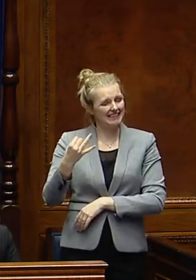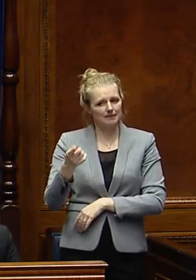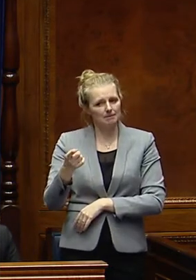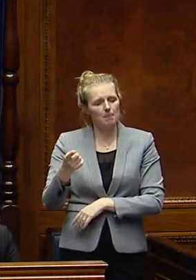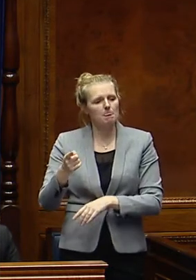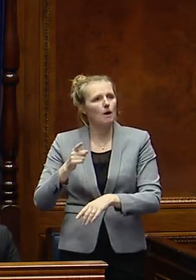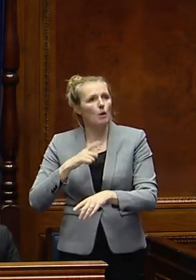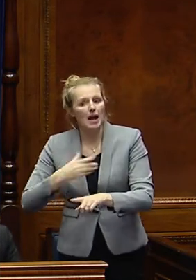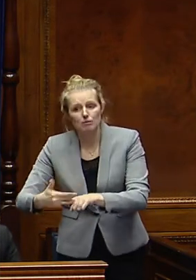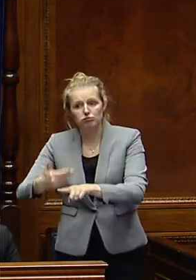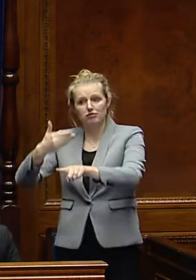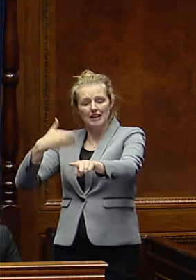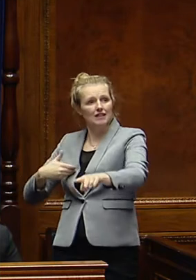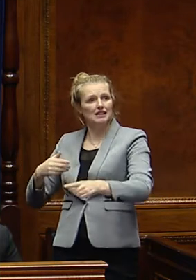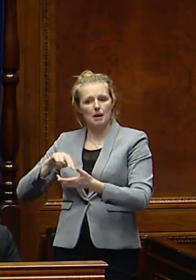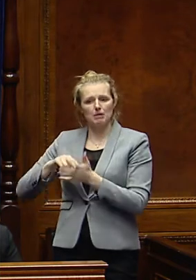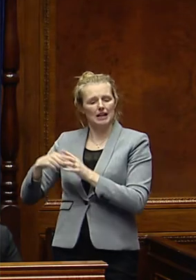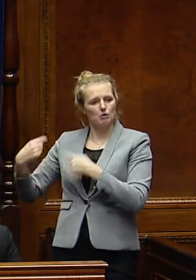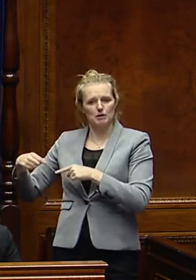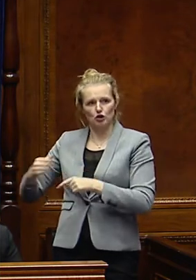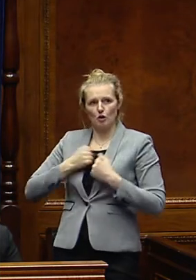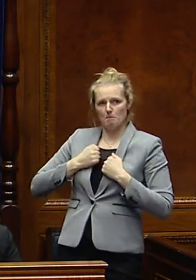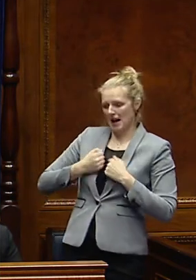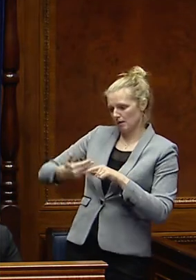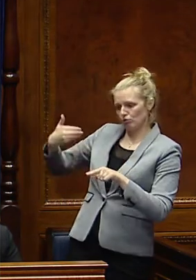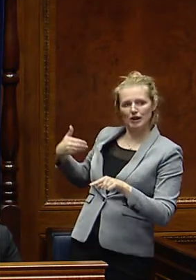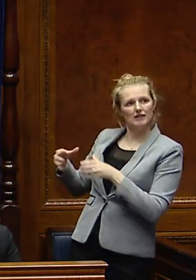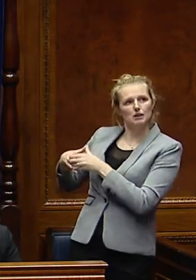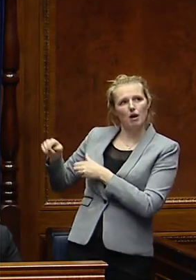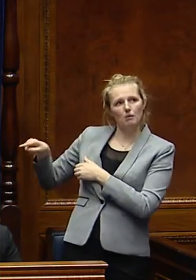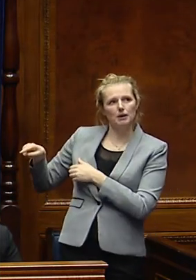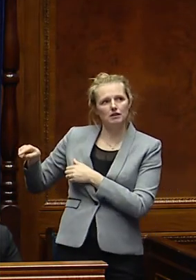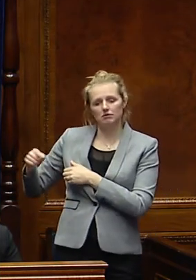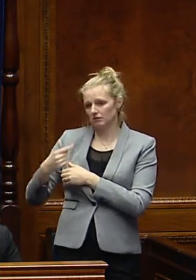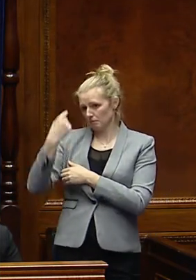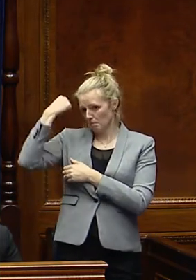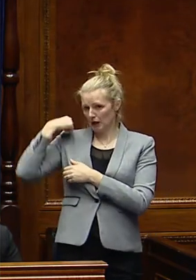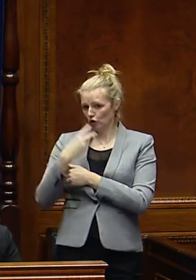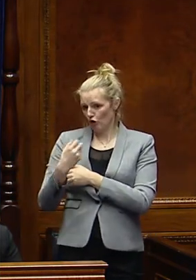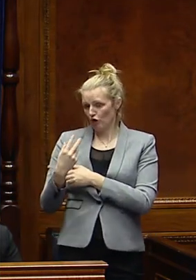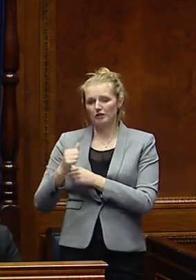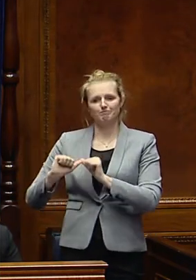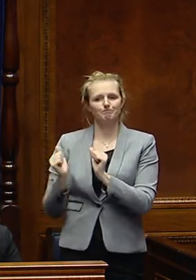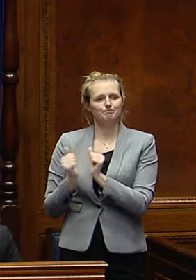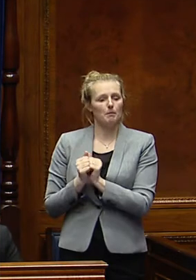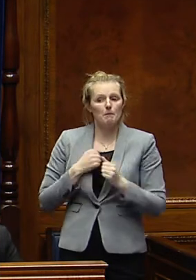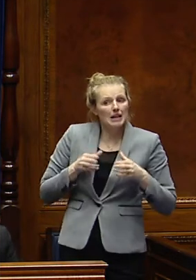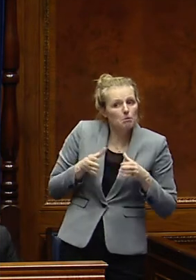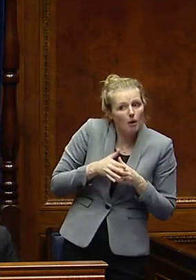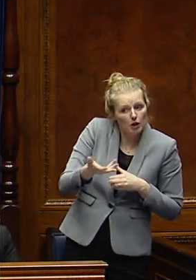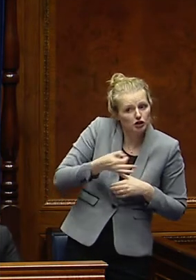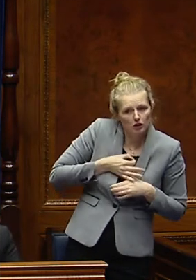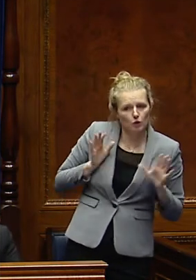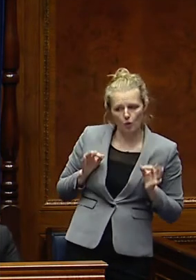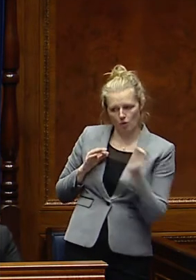previous plan and permission from the Department of the Environment at that time, dating back to 2013, in which my department were not consulted